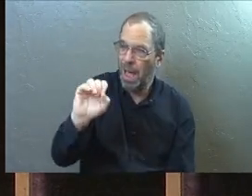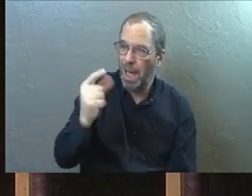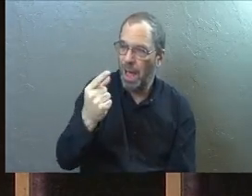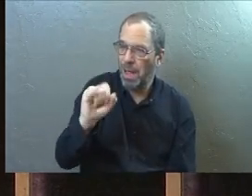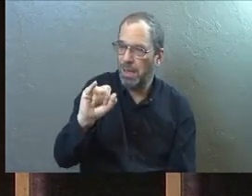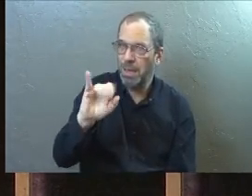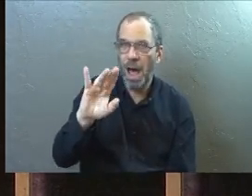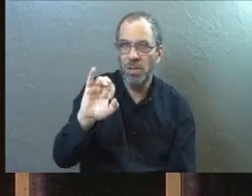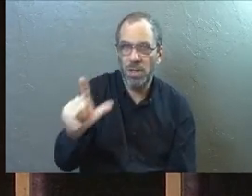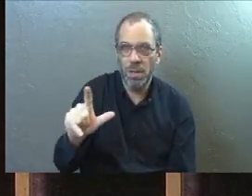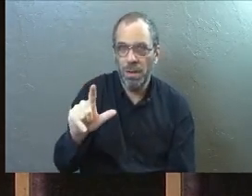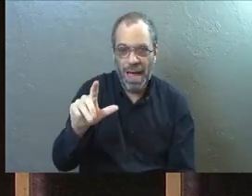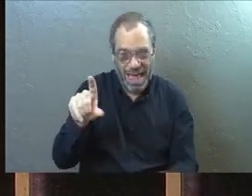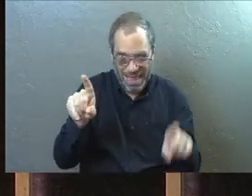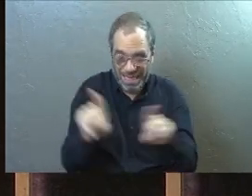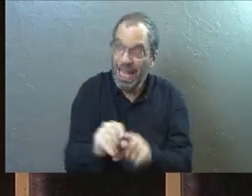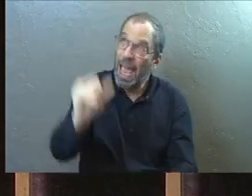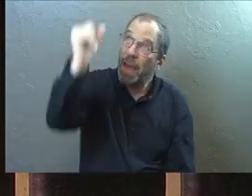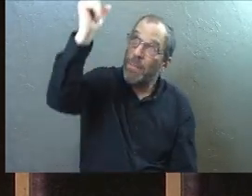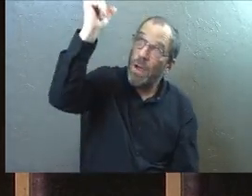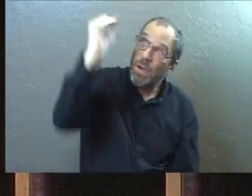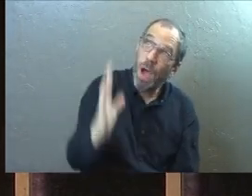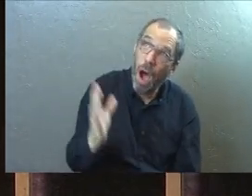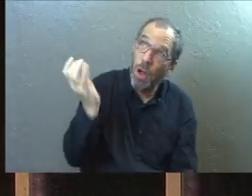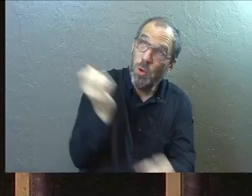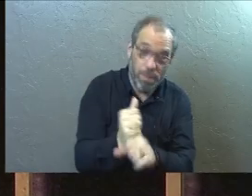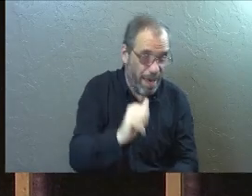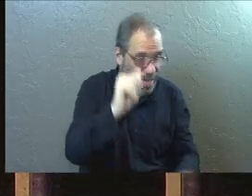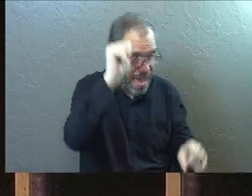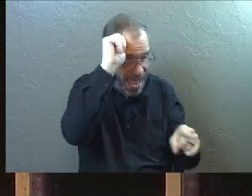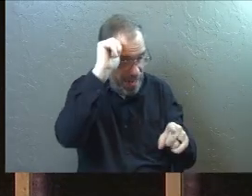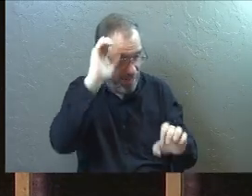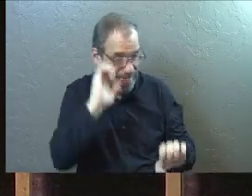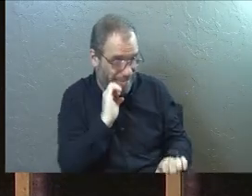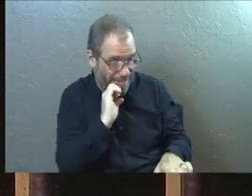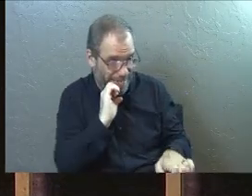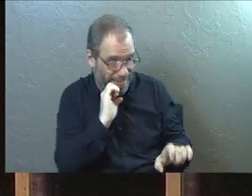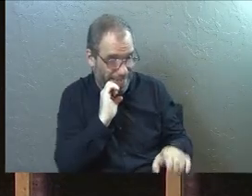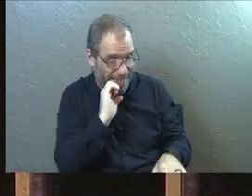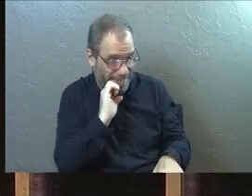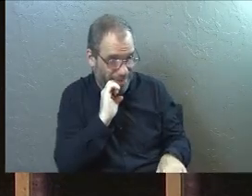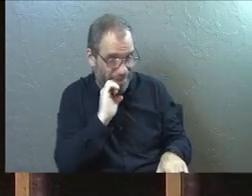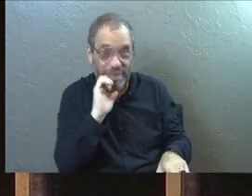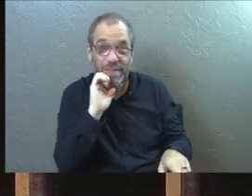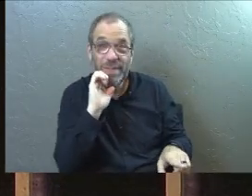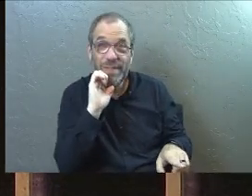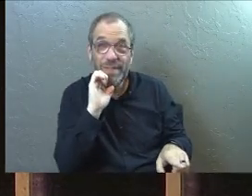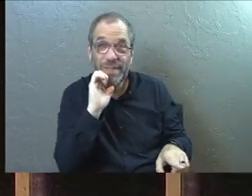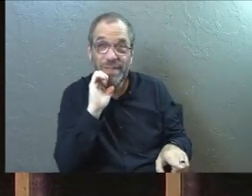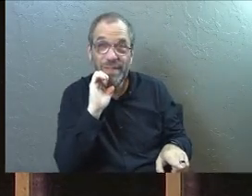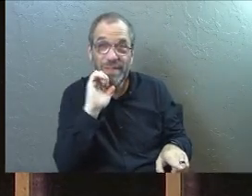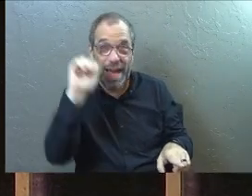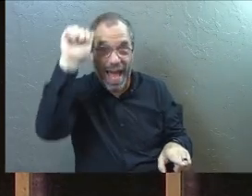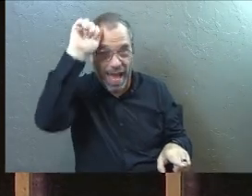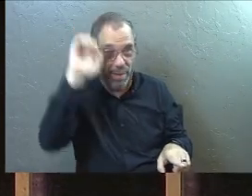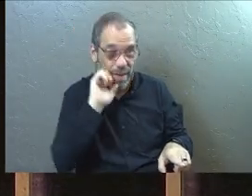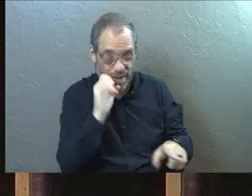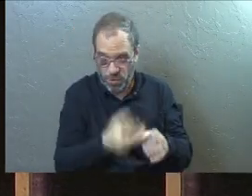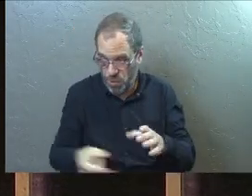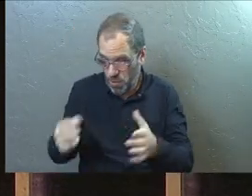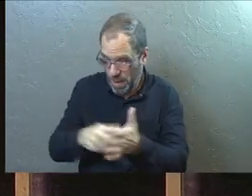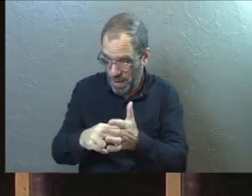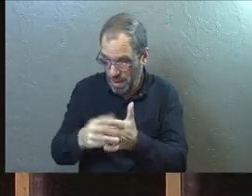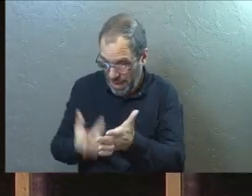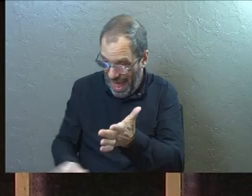We're called to believe that the same God who created Adam out of the dust of the ground could raise